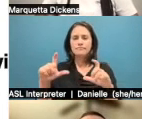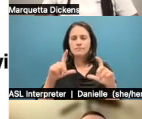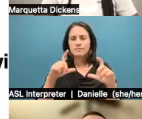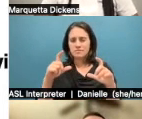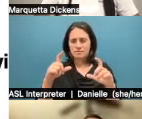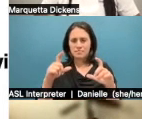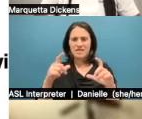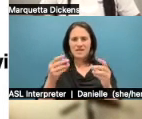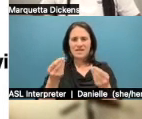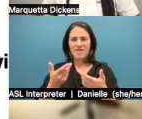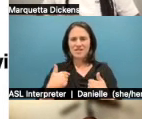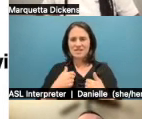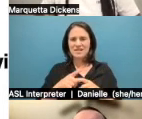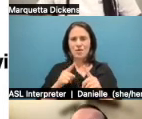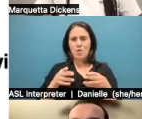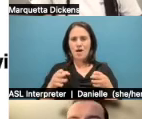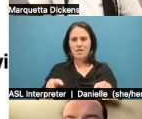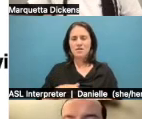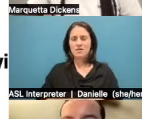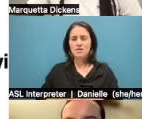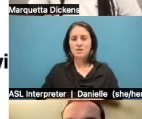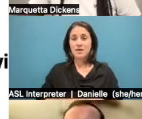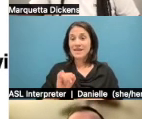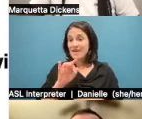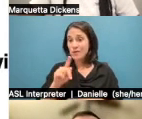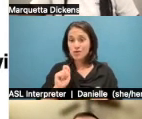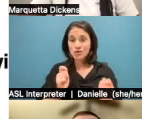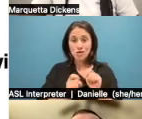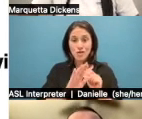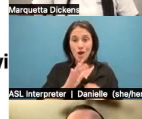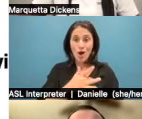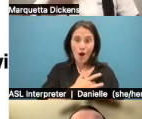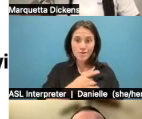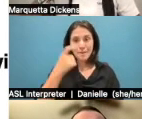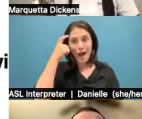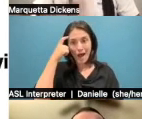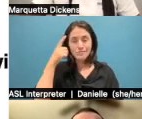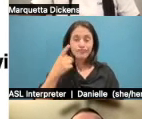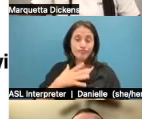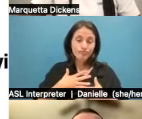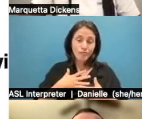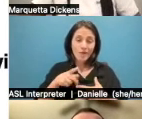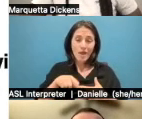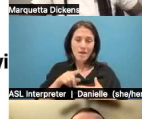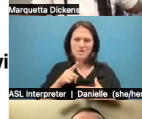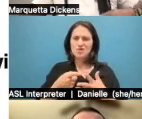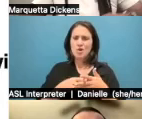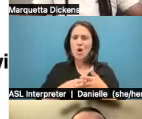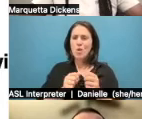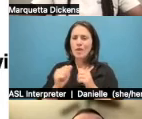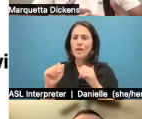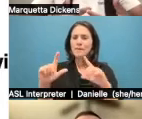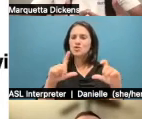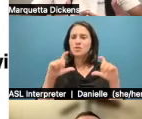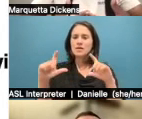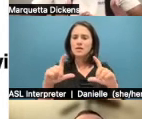certain thing. Um, and so if we're going to change the hearts and minds of folks, I think imagery is a start, um, you know, and